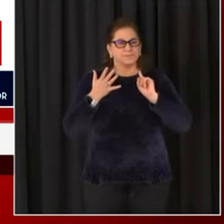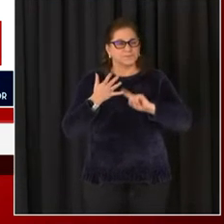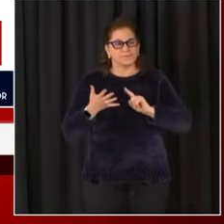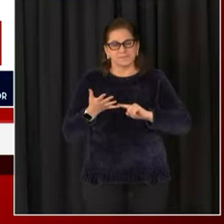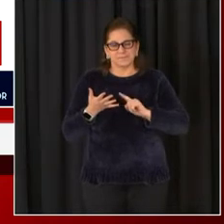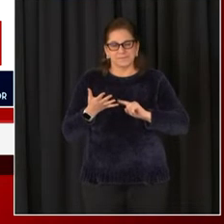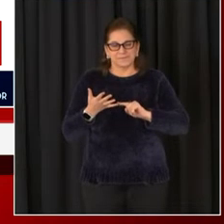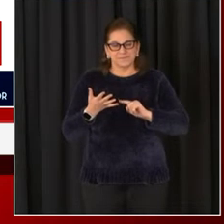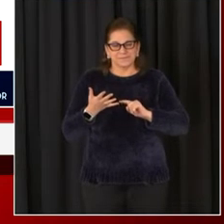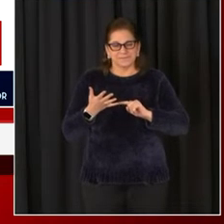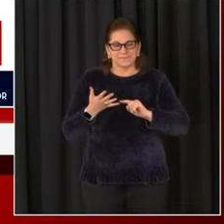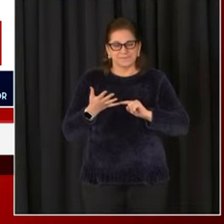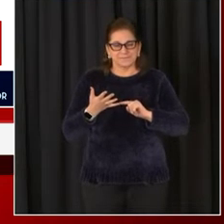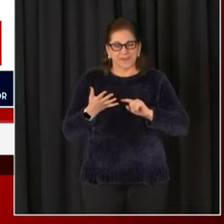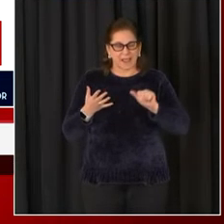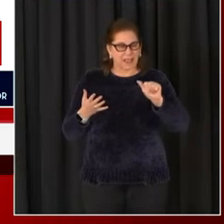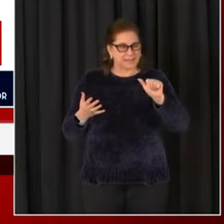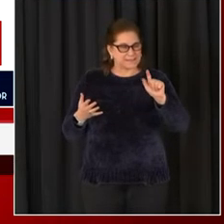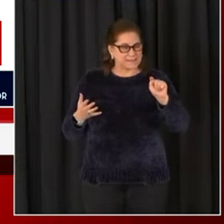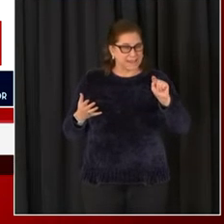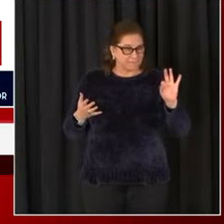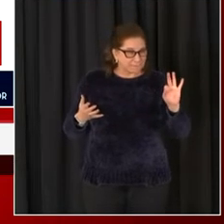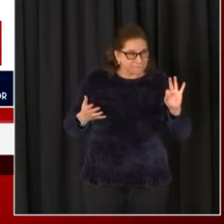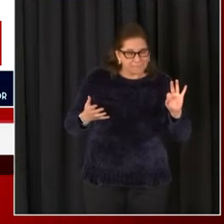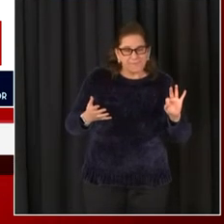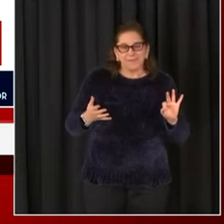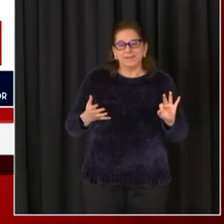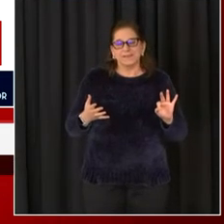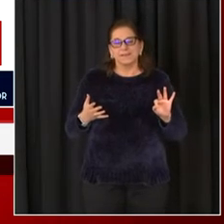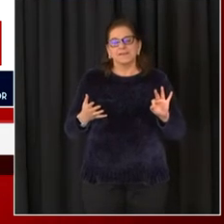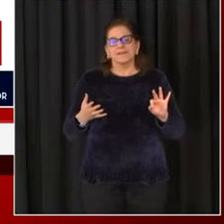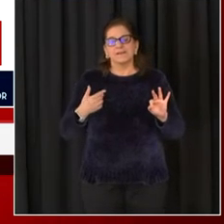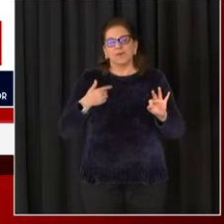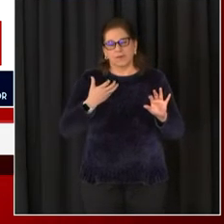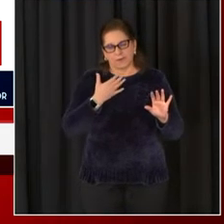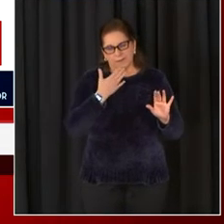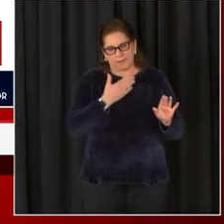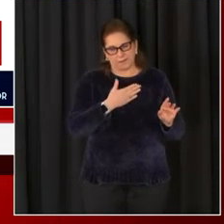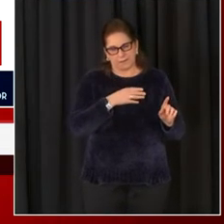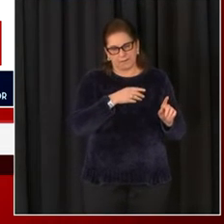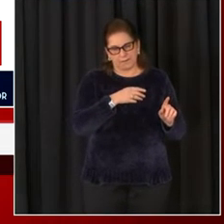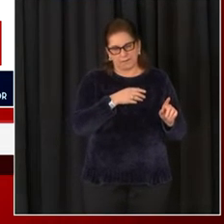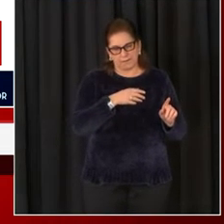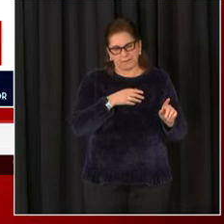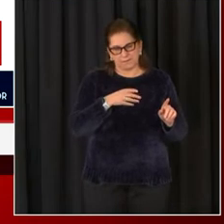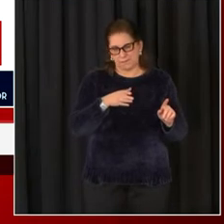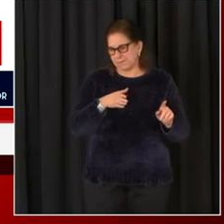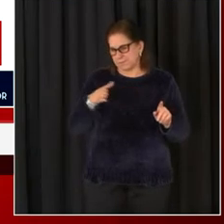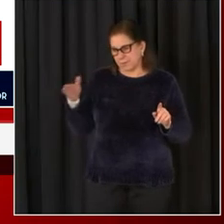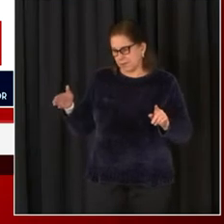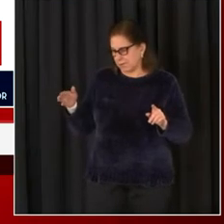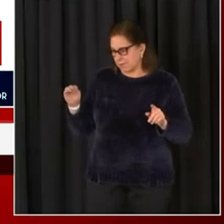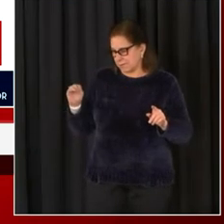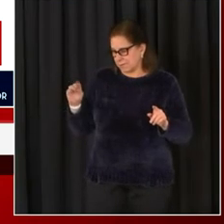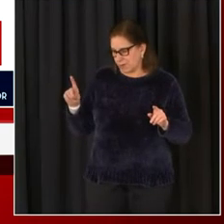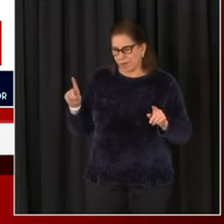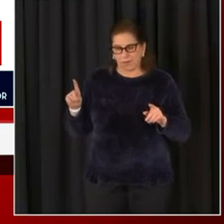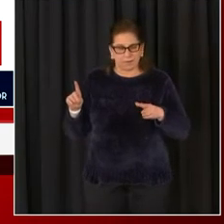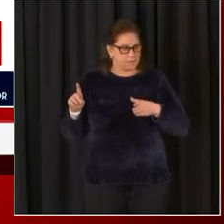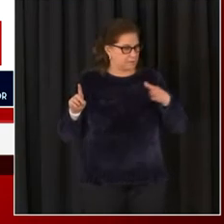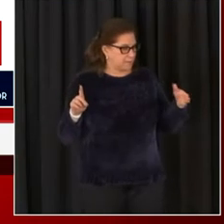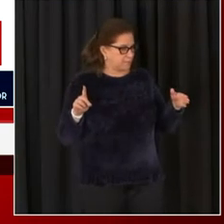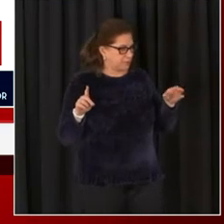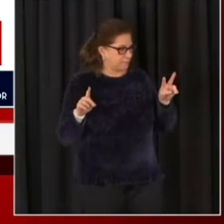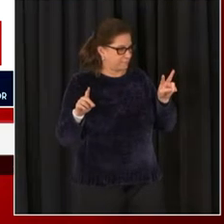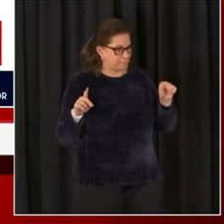Firearms as well. I also want to thank our neighbors in Maryland and Virginia for their support, and the National